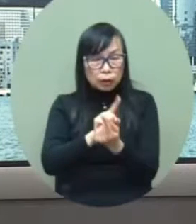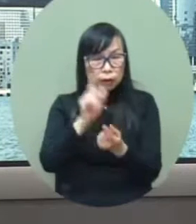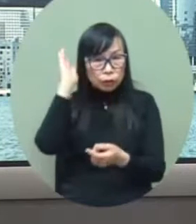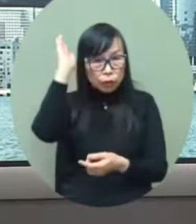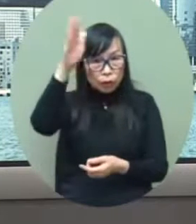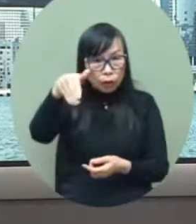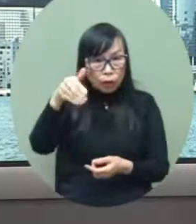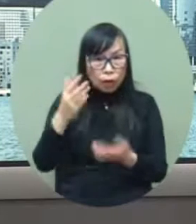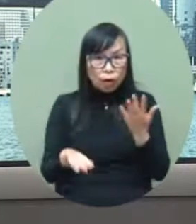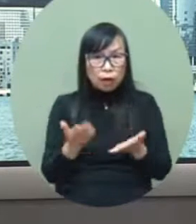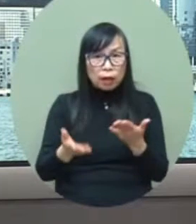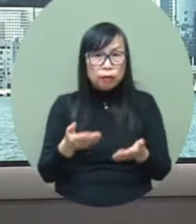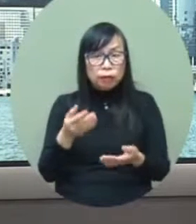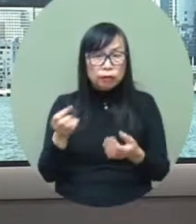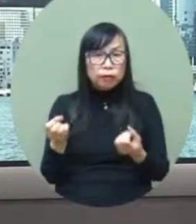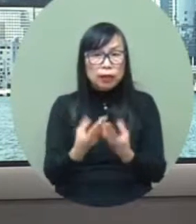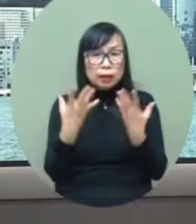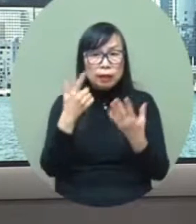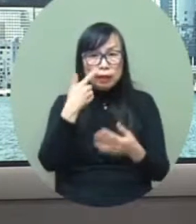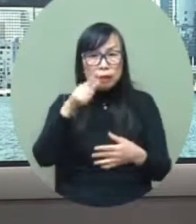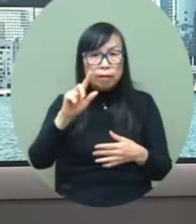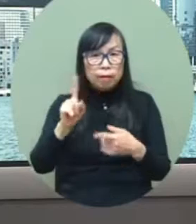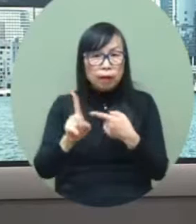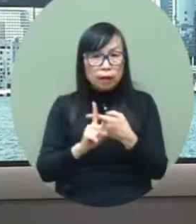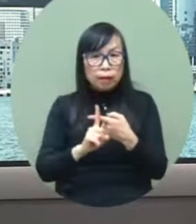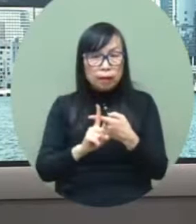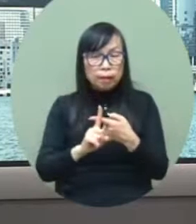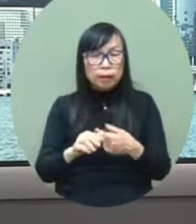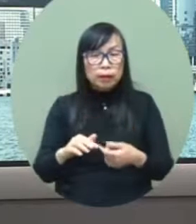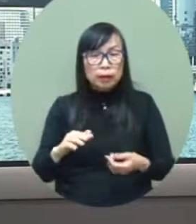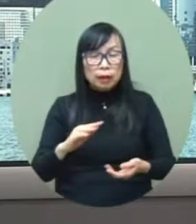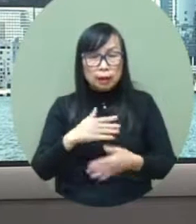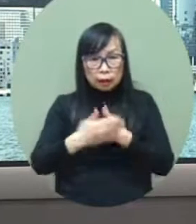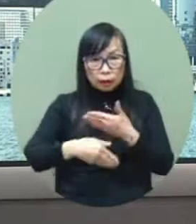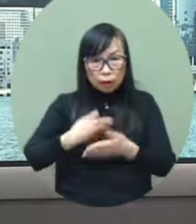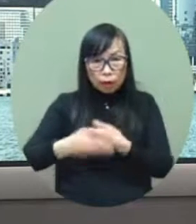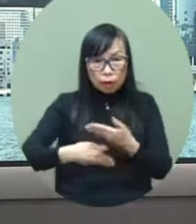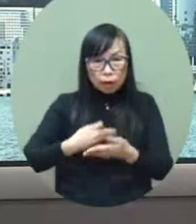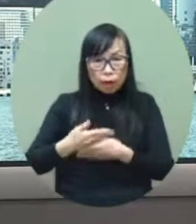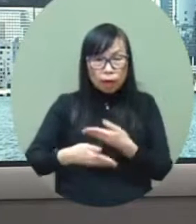we can respond to possible future challenges